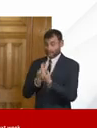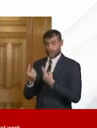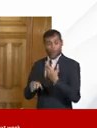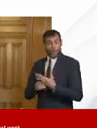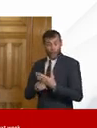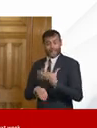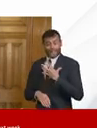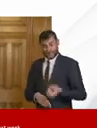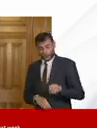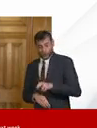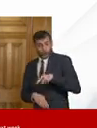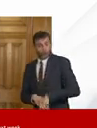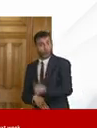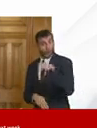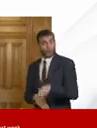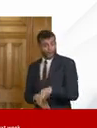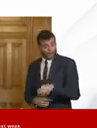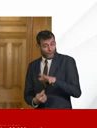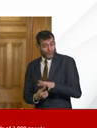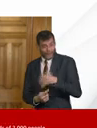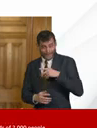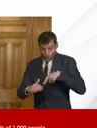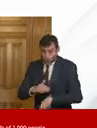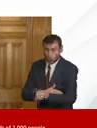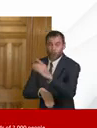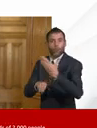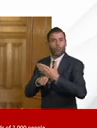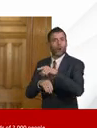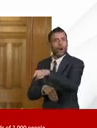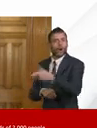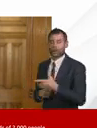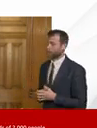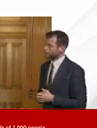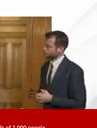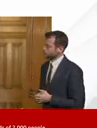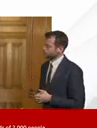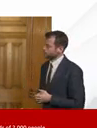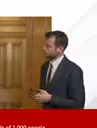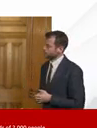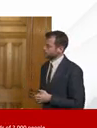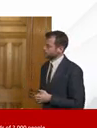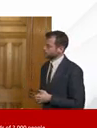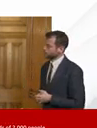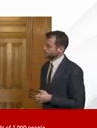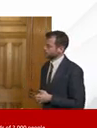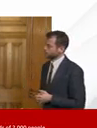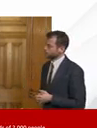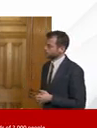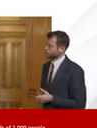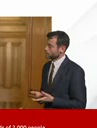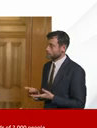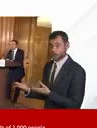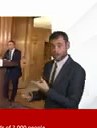in full so that we can get nhs staff uh to their posts and doing the work that they're doing um